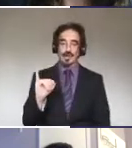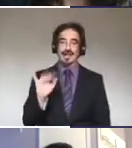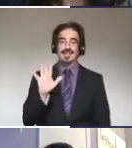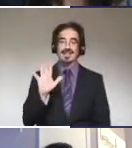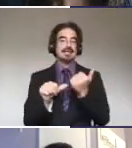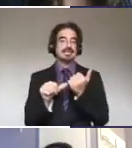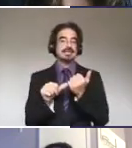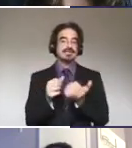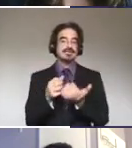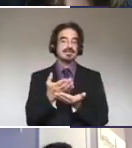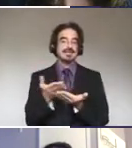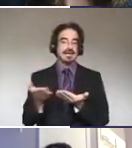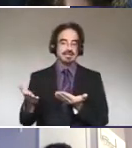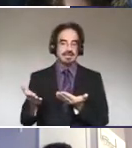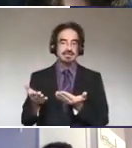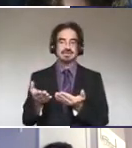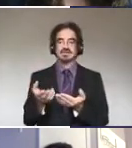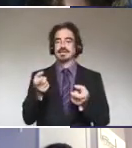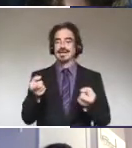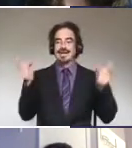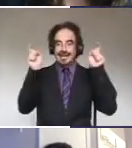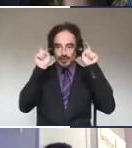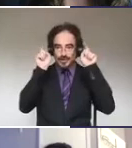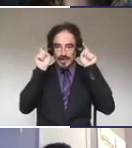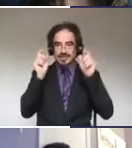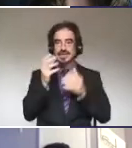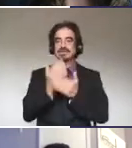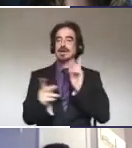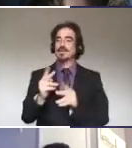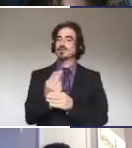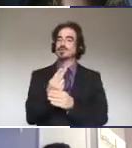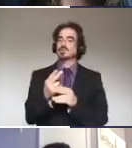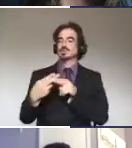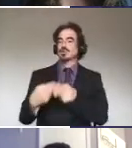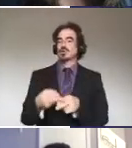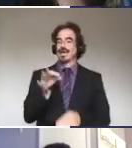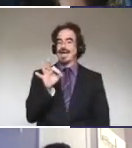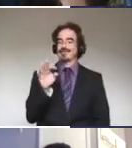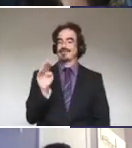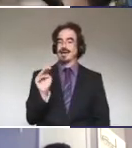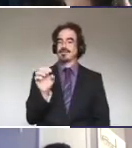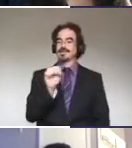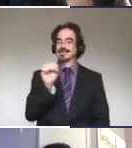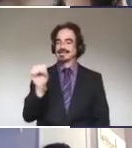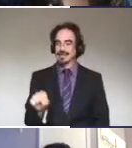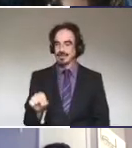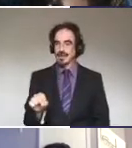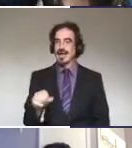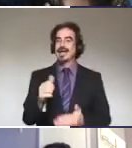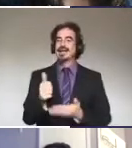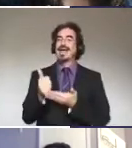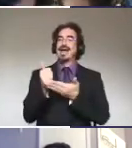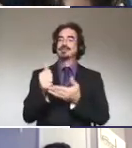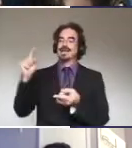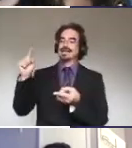hearing aids. Some people use things called FM systems, which help to decrease the space